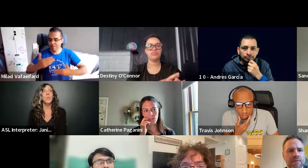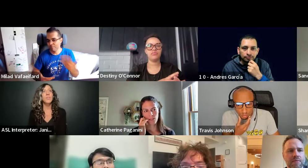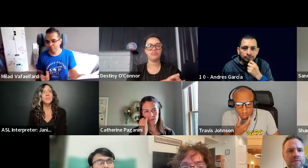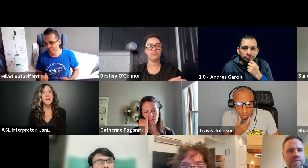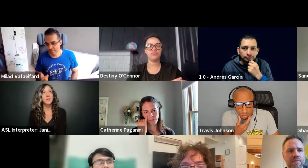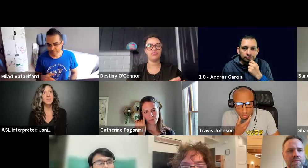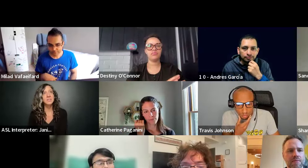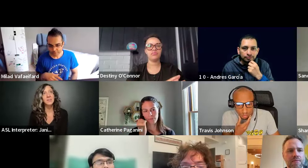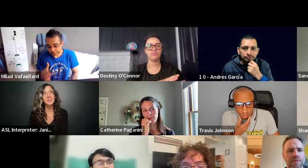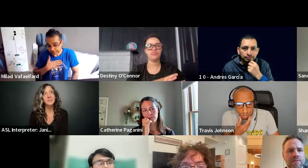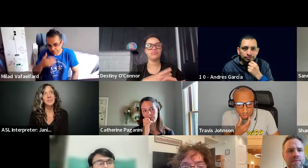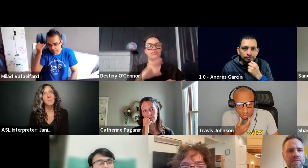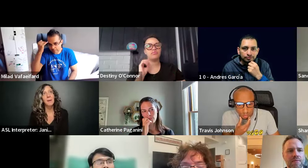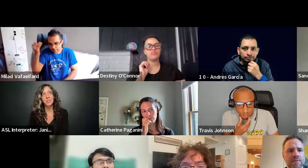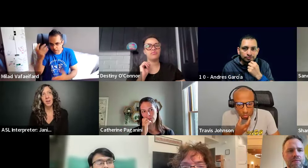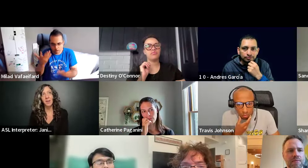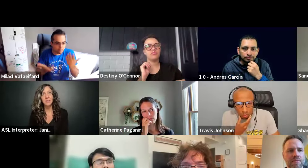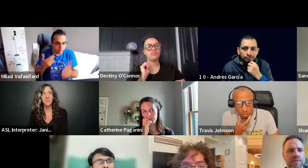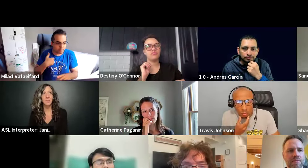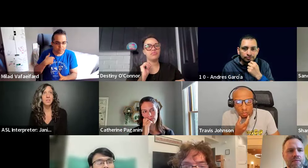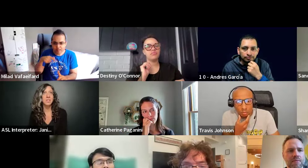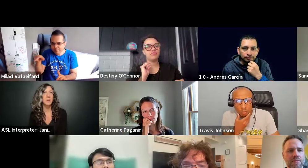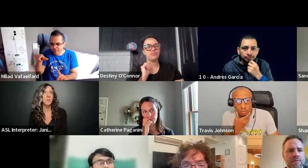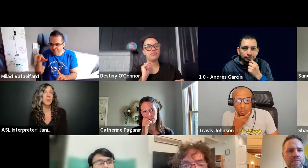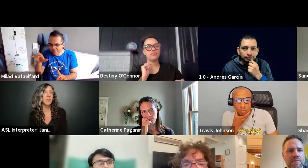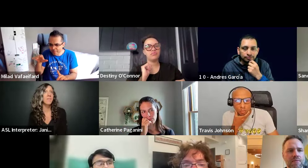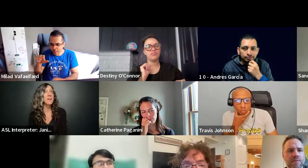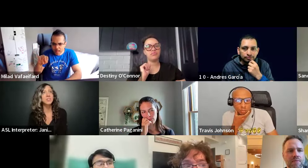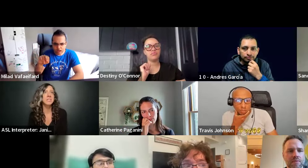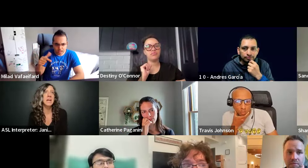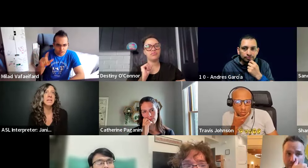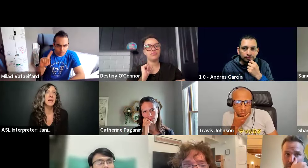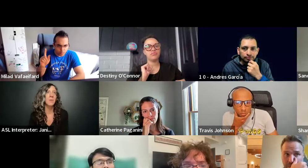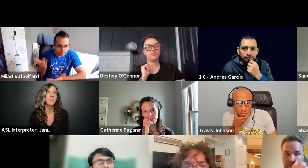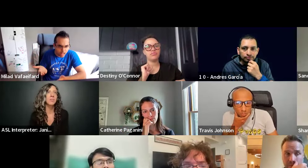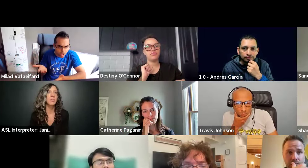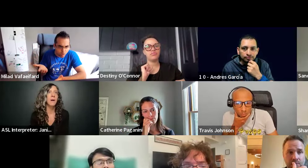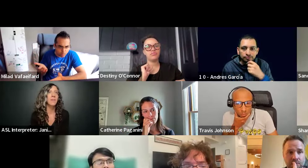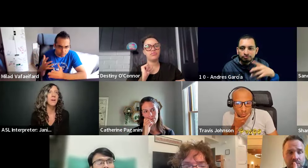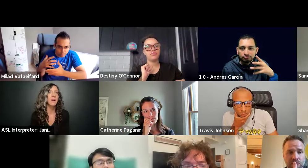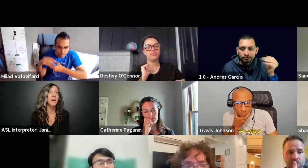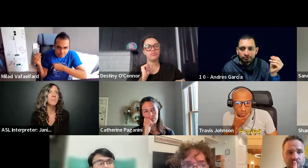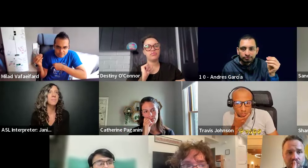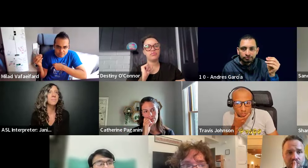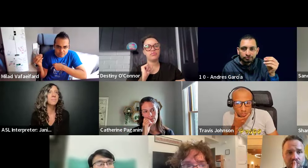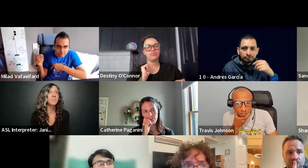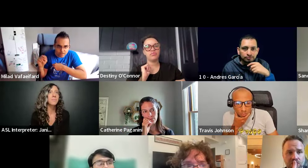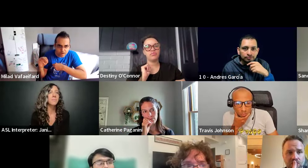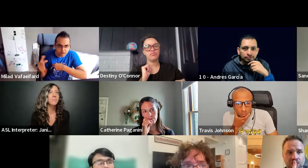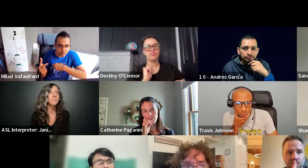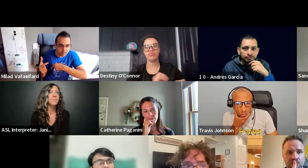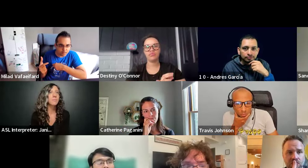with our technical skills by sharing different projects that we're working on. That was just an idea I wanted to throw out there. Um,